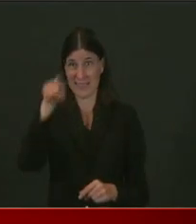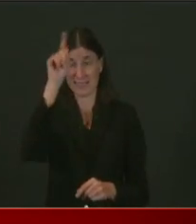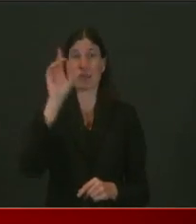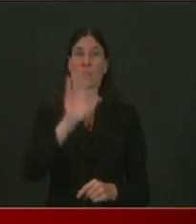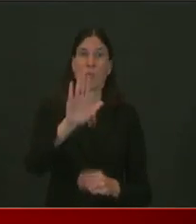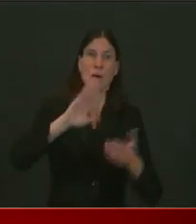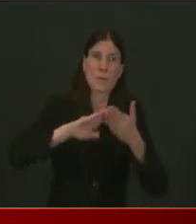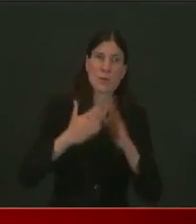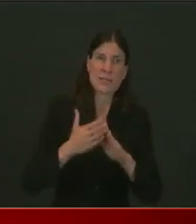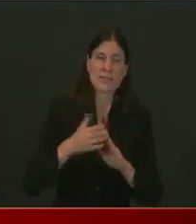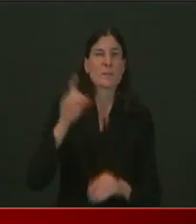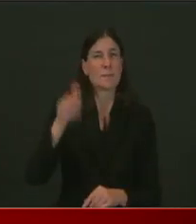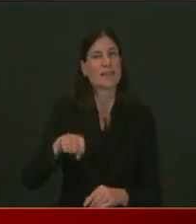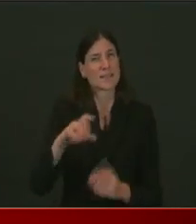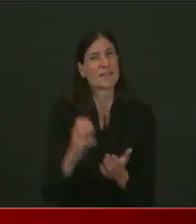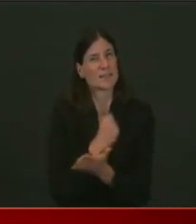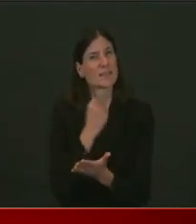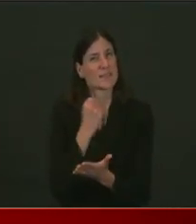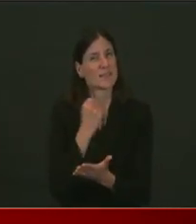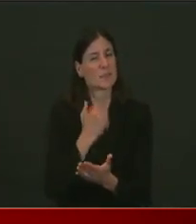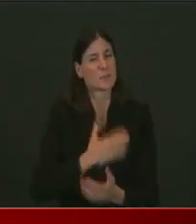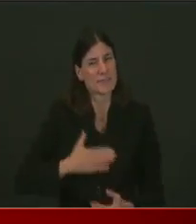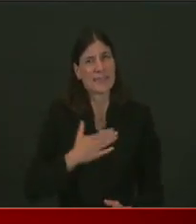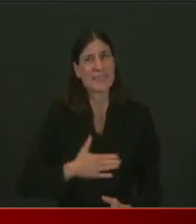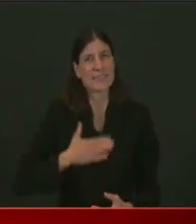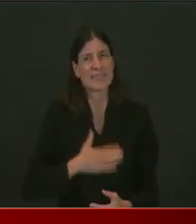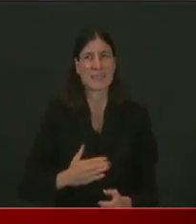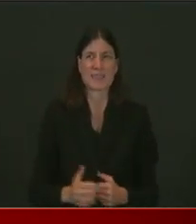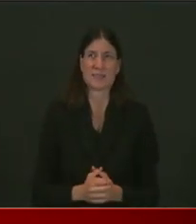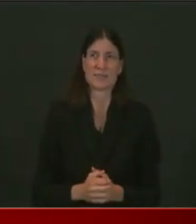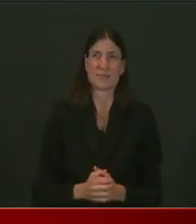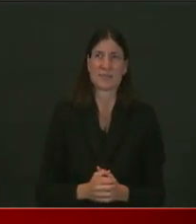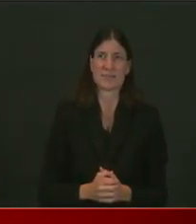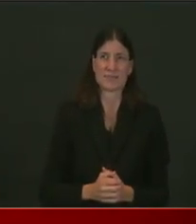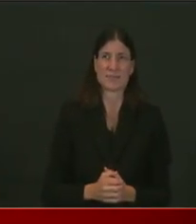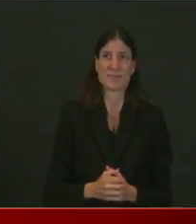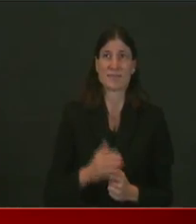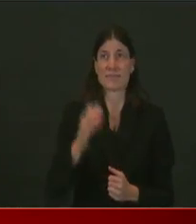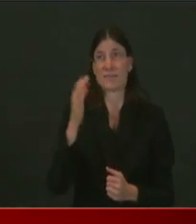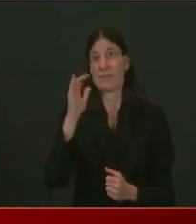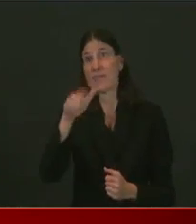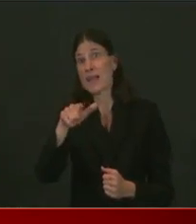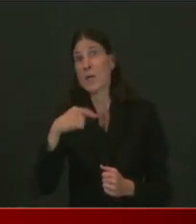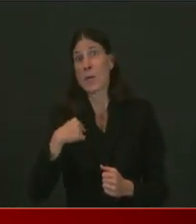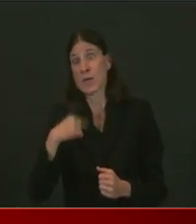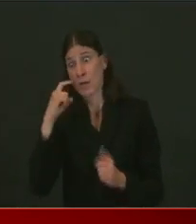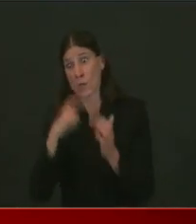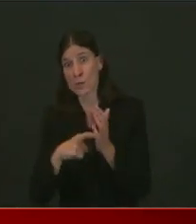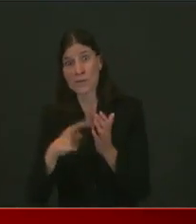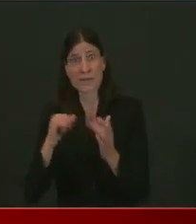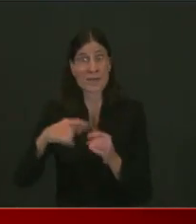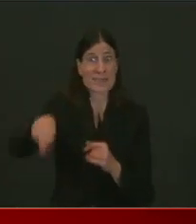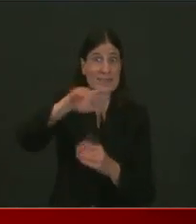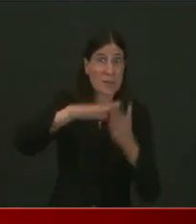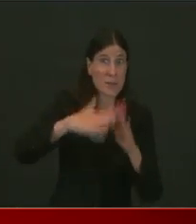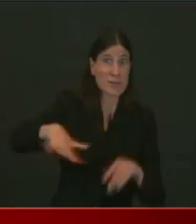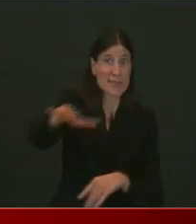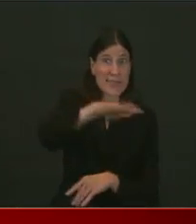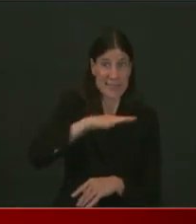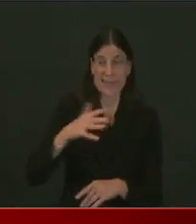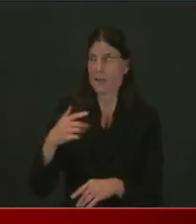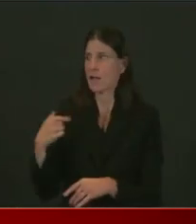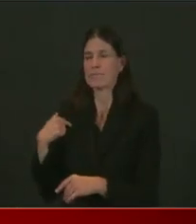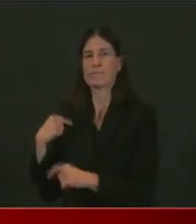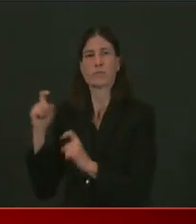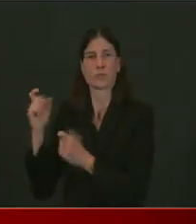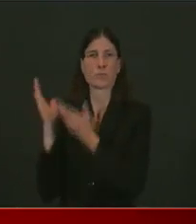today, I want you to know we're committed to doing that. We have plans in place to roll out more testing sites starting next week